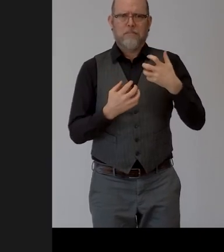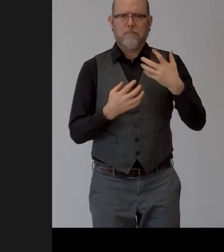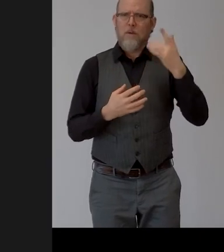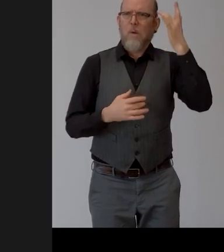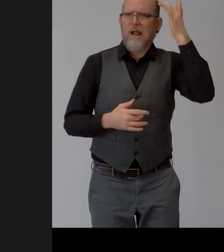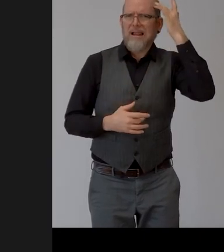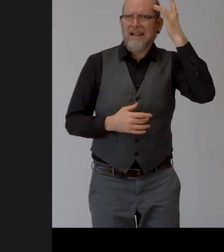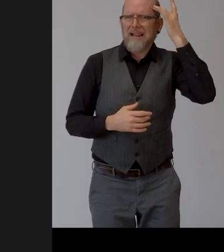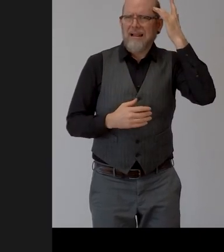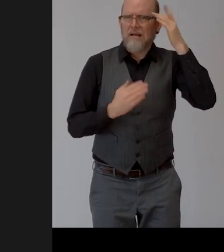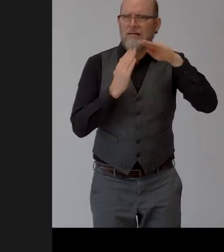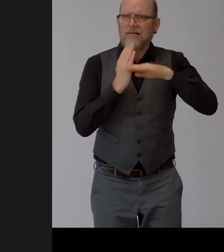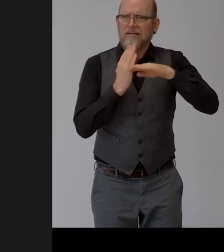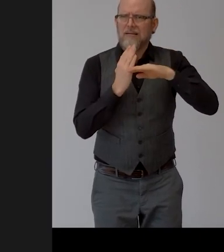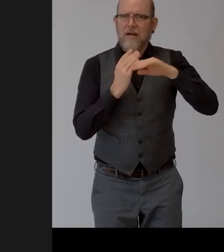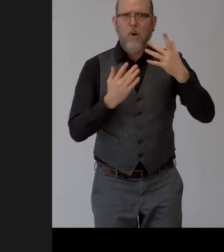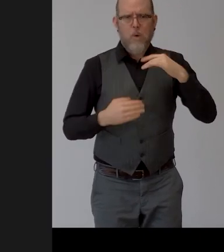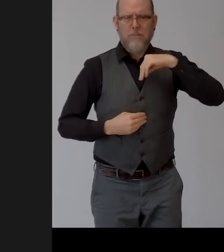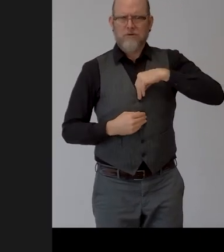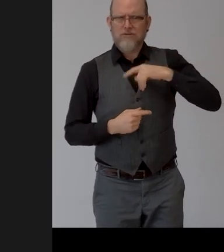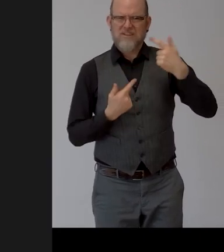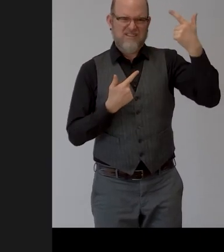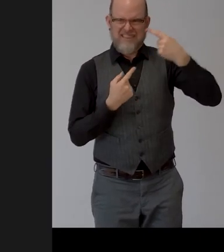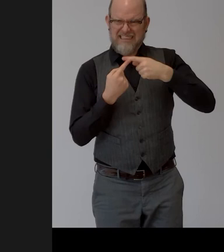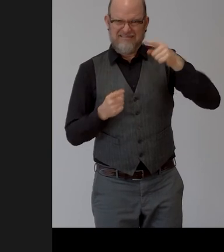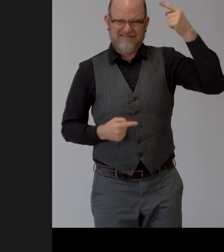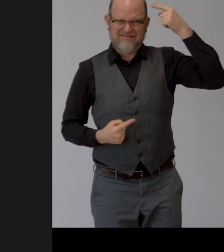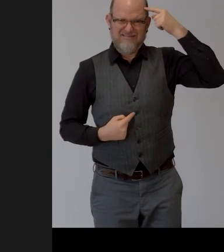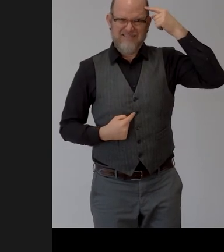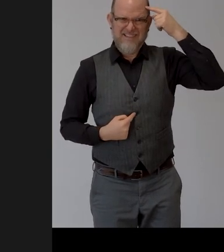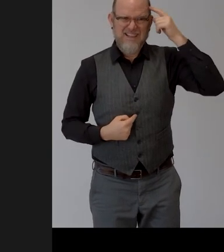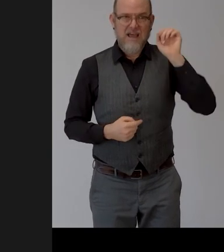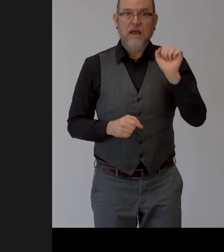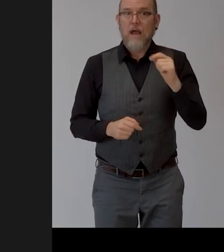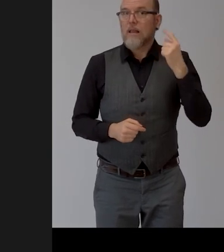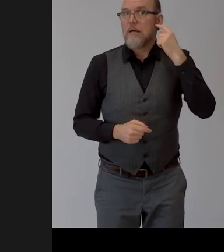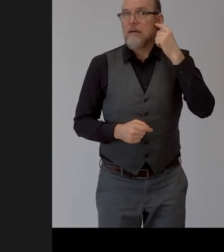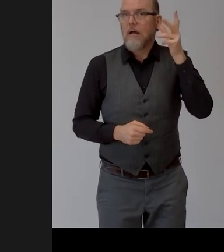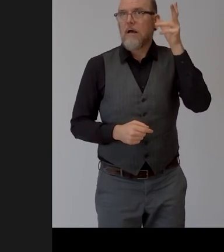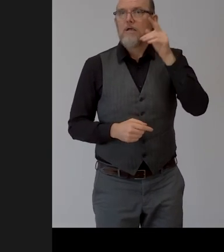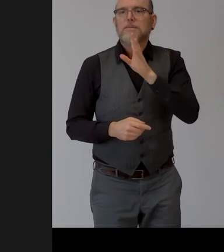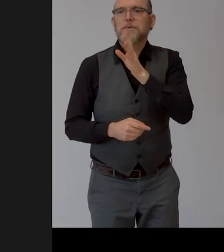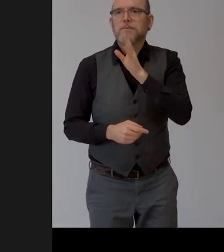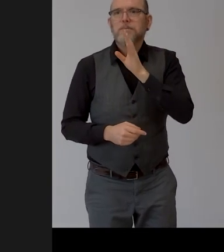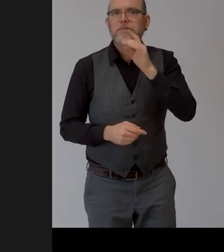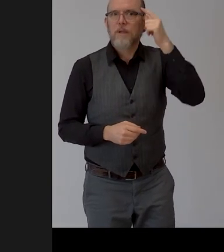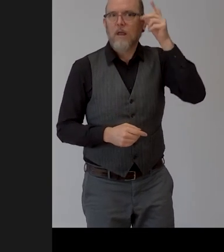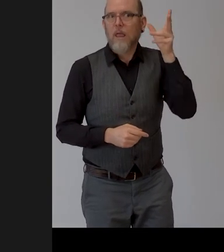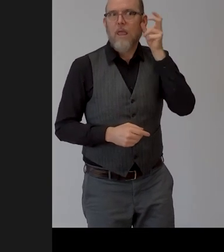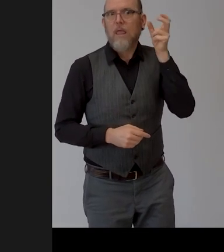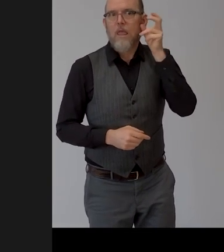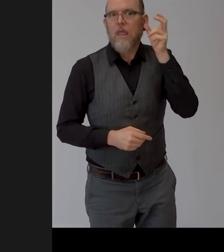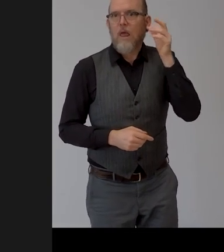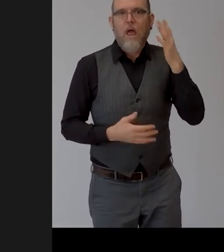it's not it's not it's a beautiful question michael thank you it's not uh actual voice like hey how are you